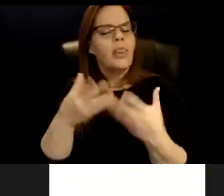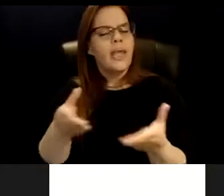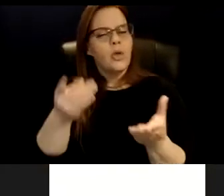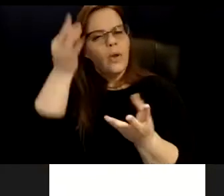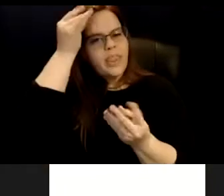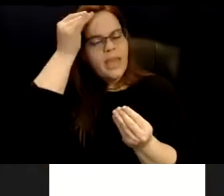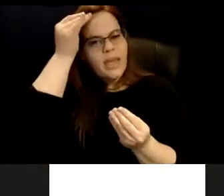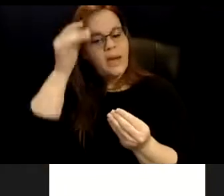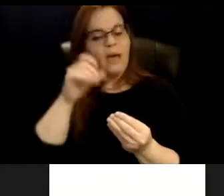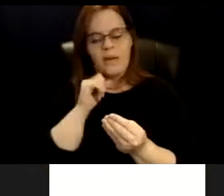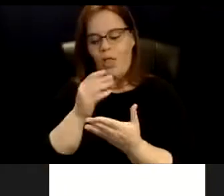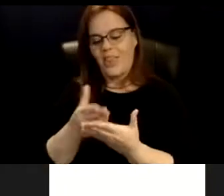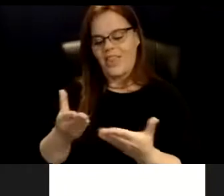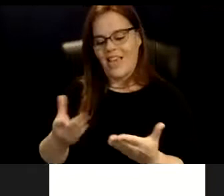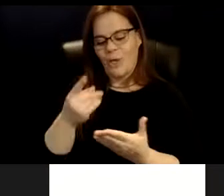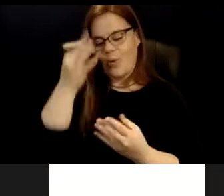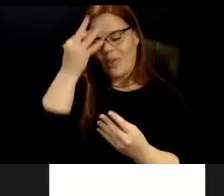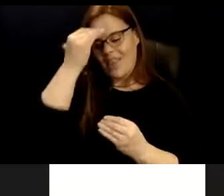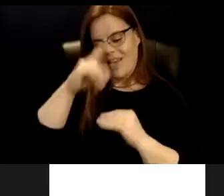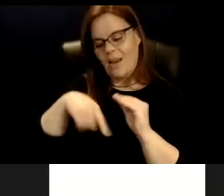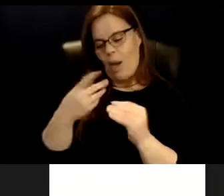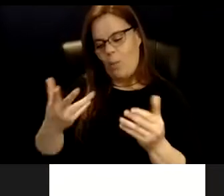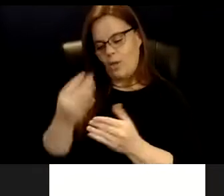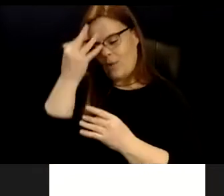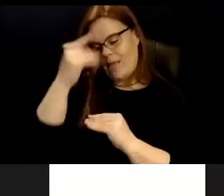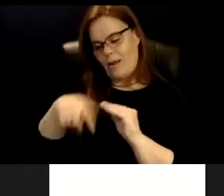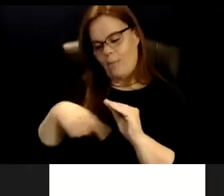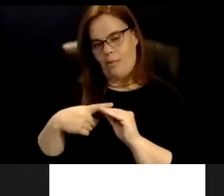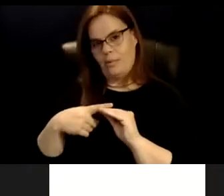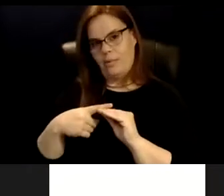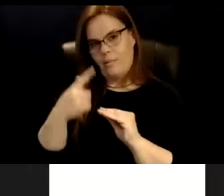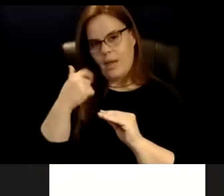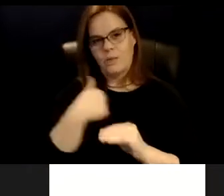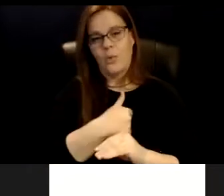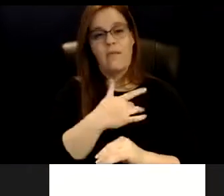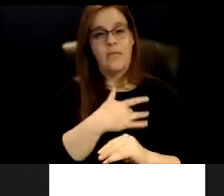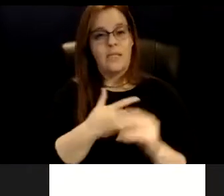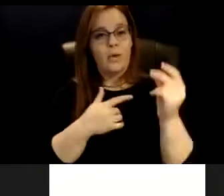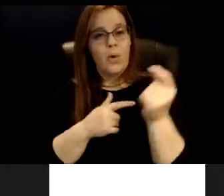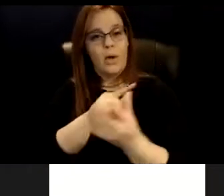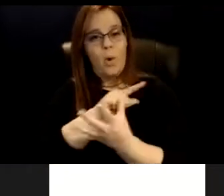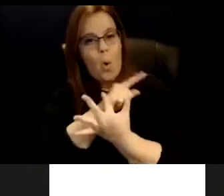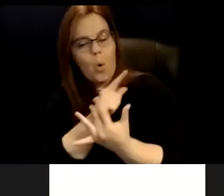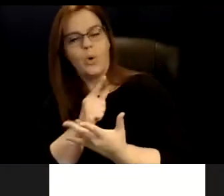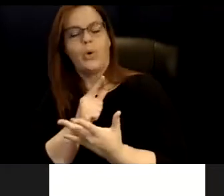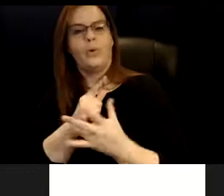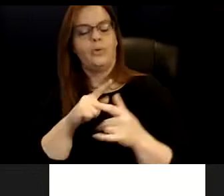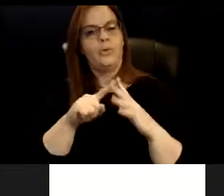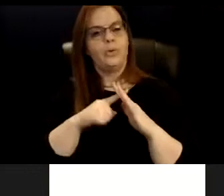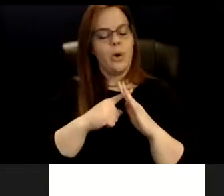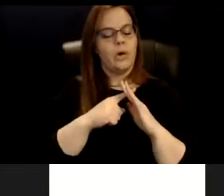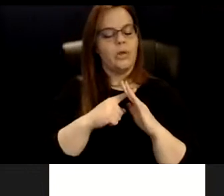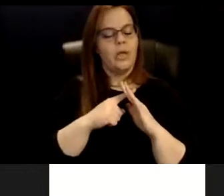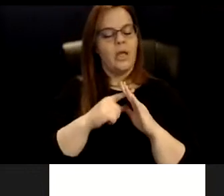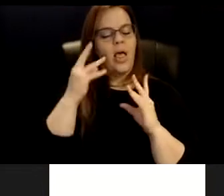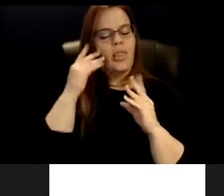not the thing that you were thinking about what you were thinking. Because we have a tendency in pretty quick order to start thinking about our thinking and